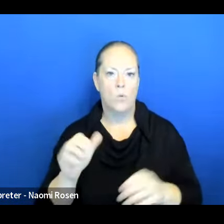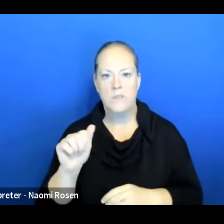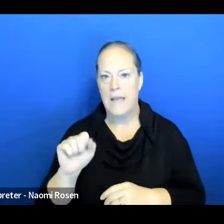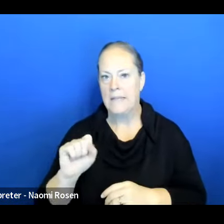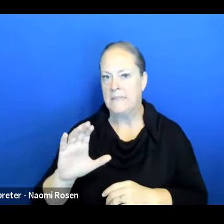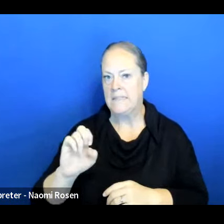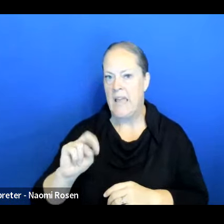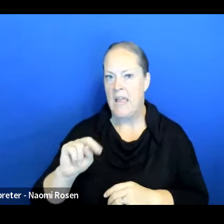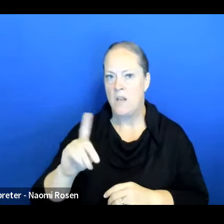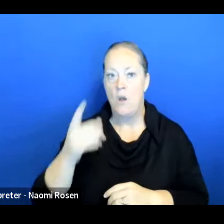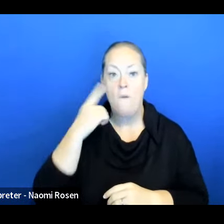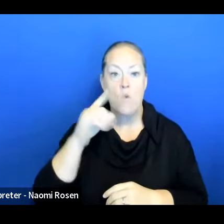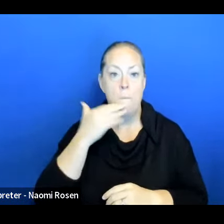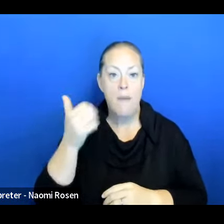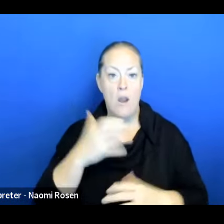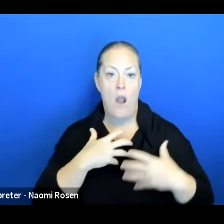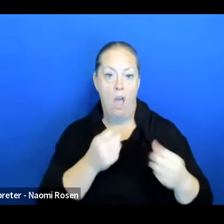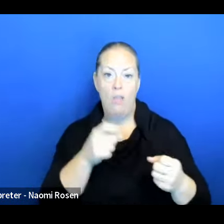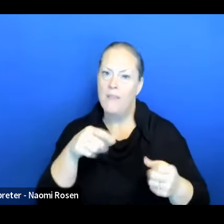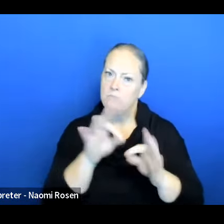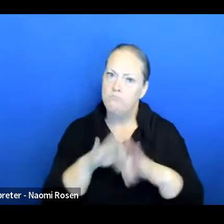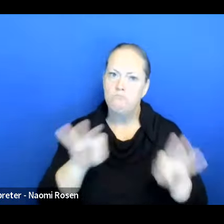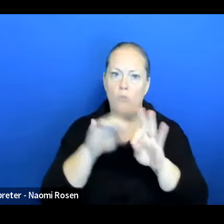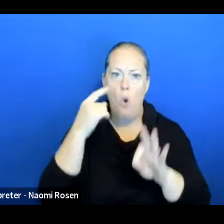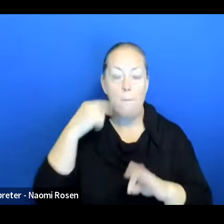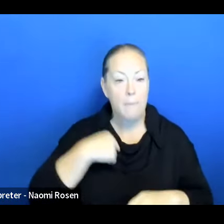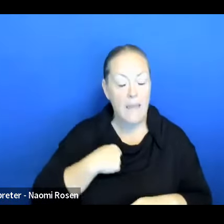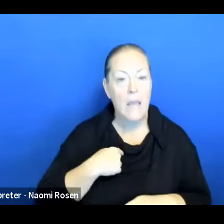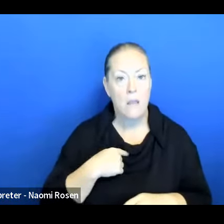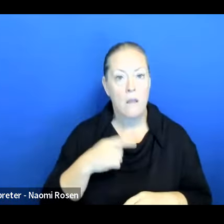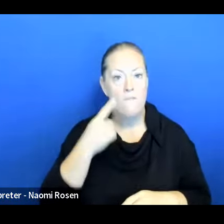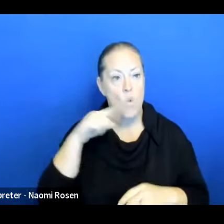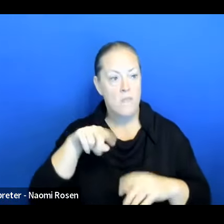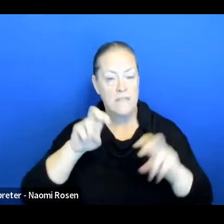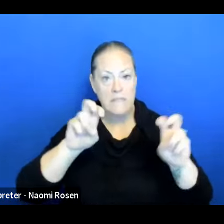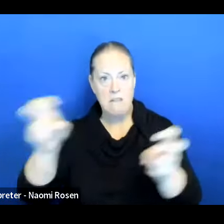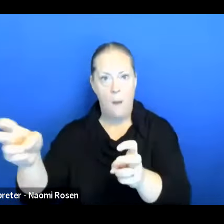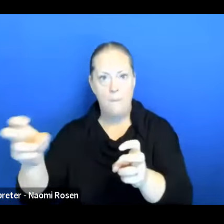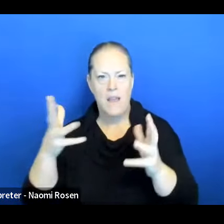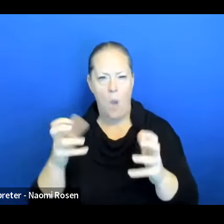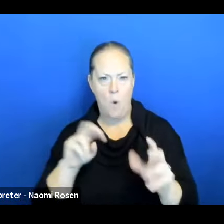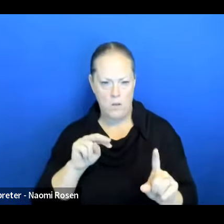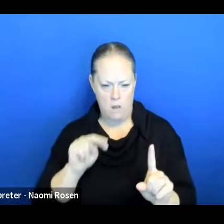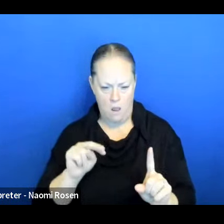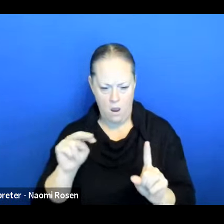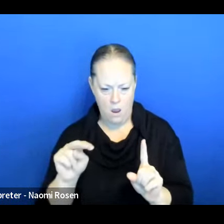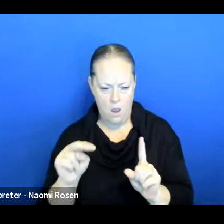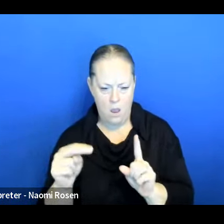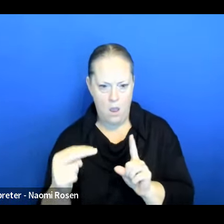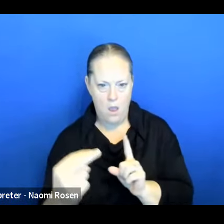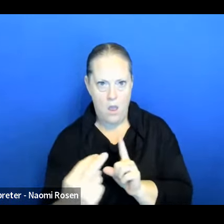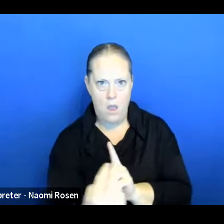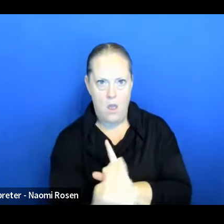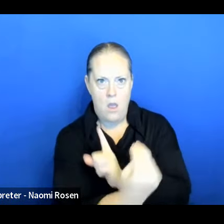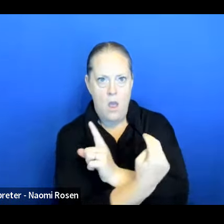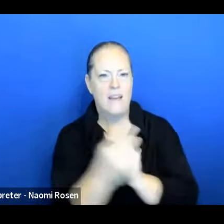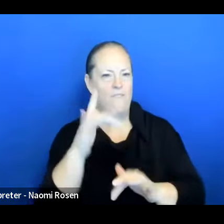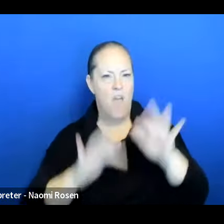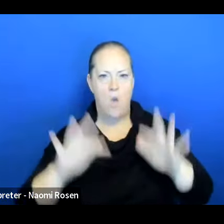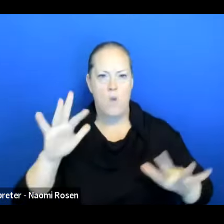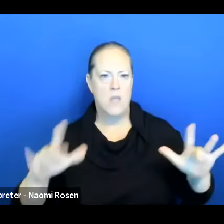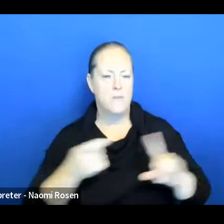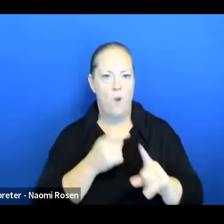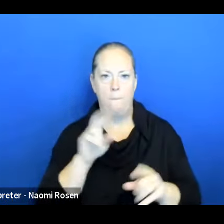This is very important for me and for the topic to bring perspective from different delegates from around the United States